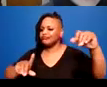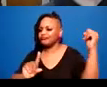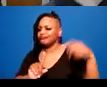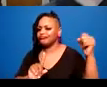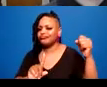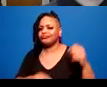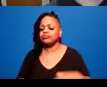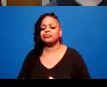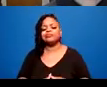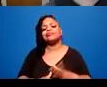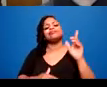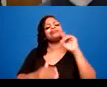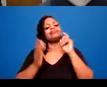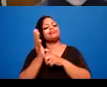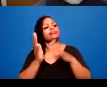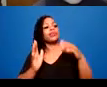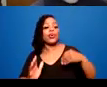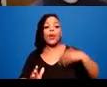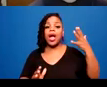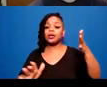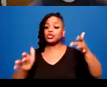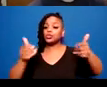ableism or the patriarchy,